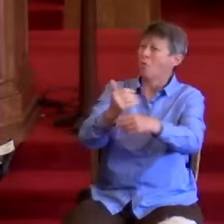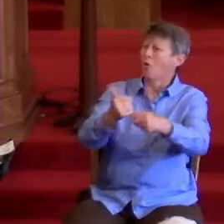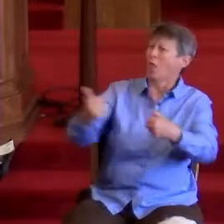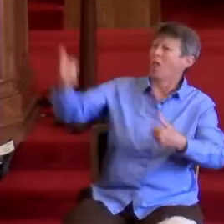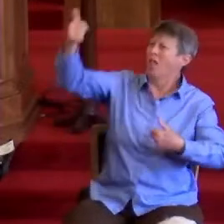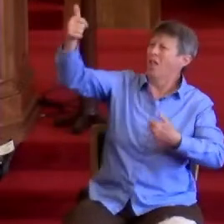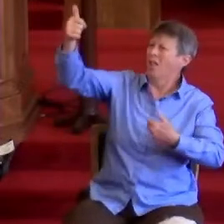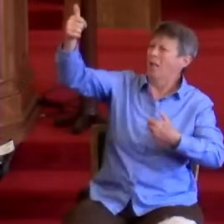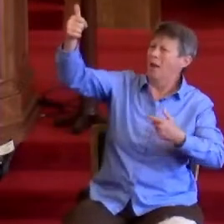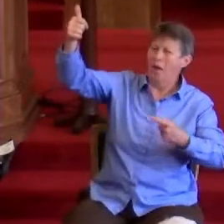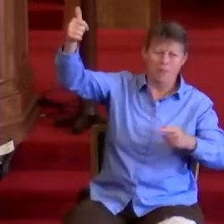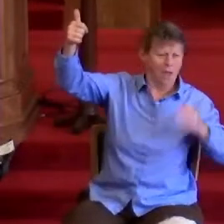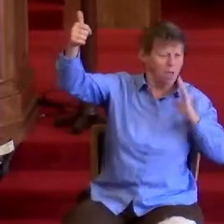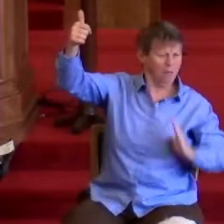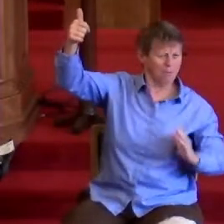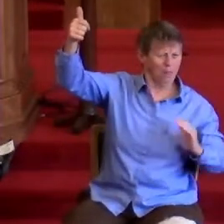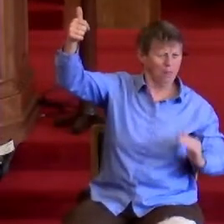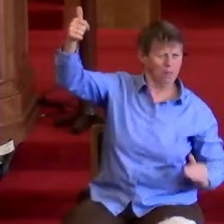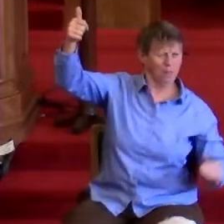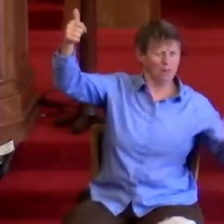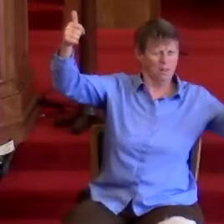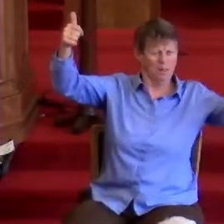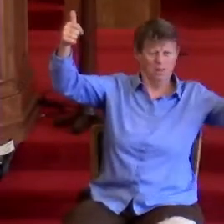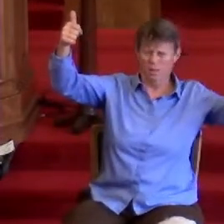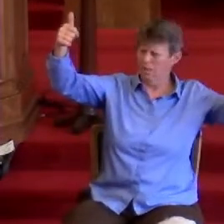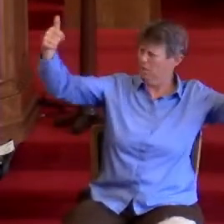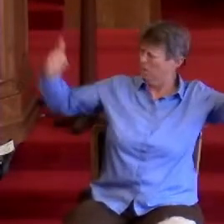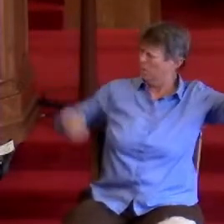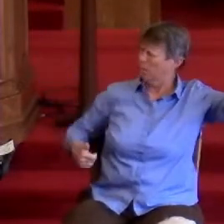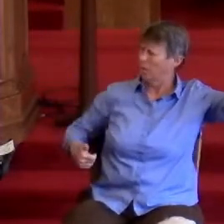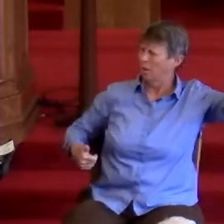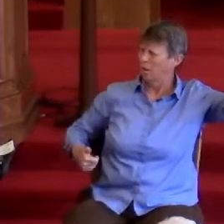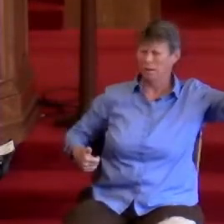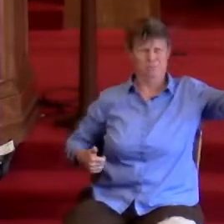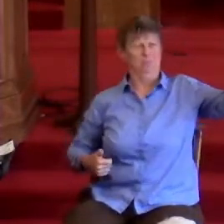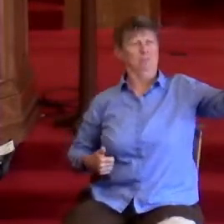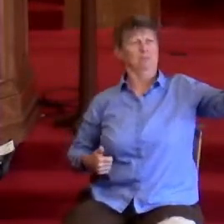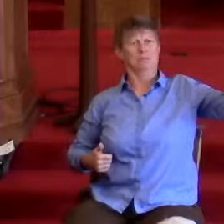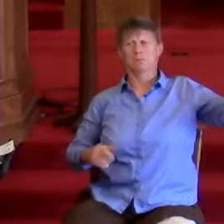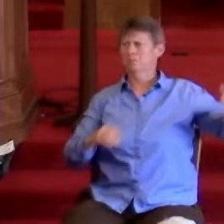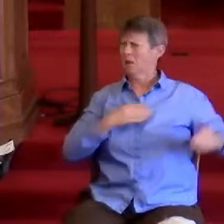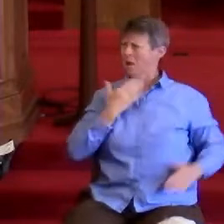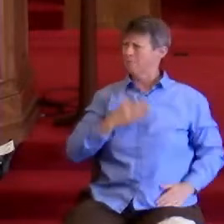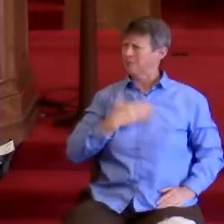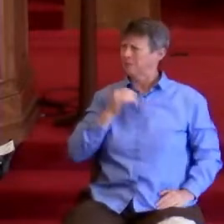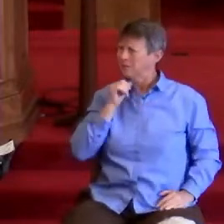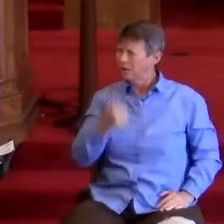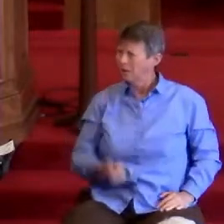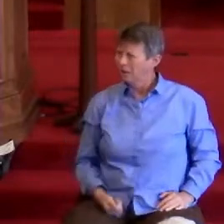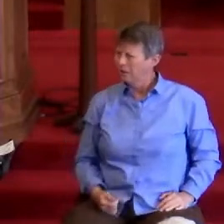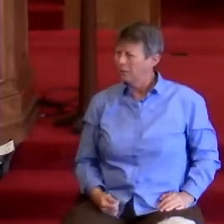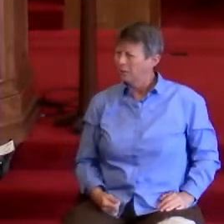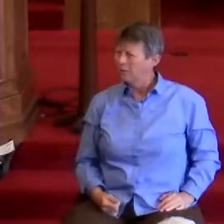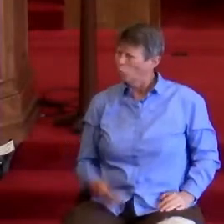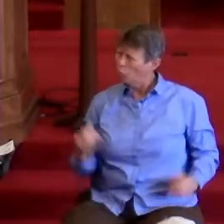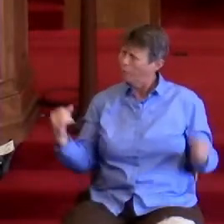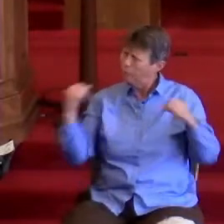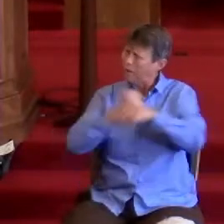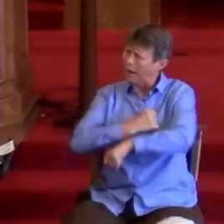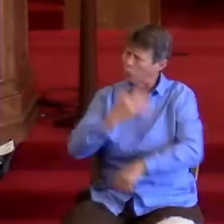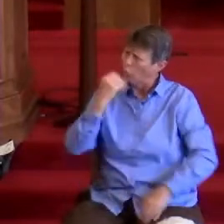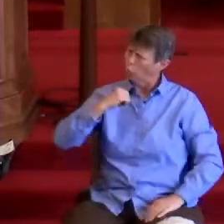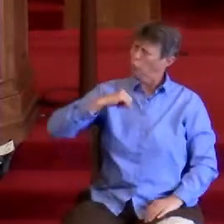lifted high are not going to sit around enjoying a new view of the world. They're going to fight back.